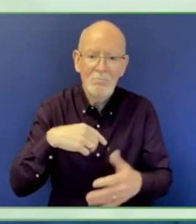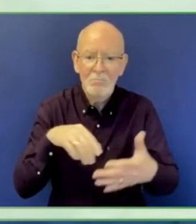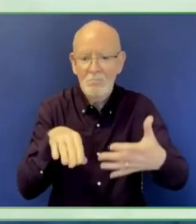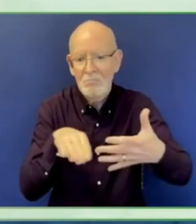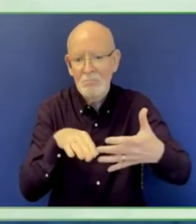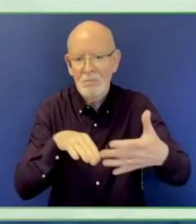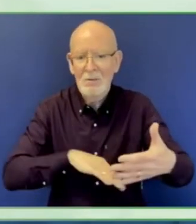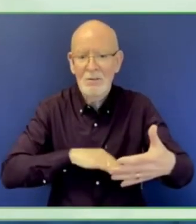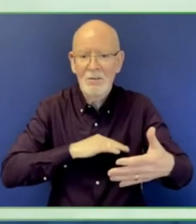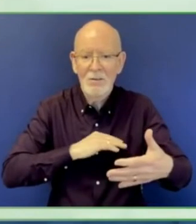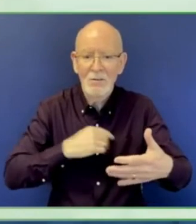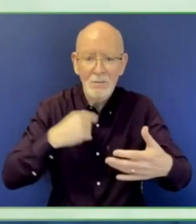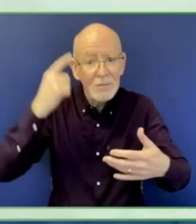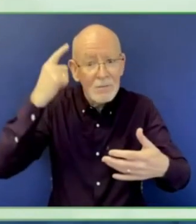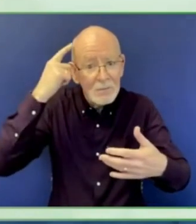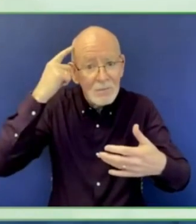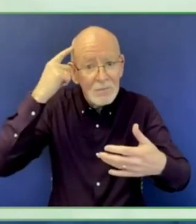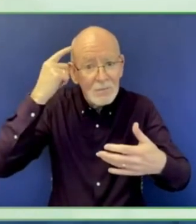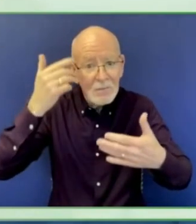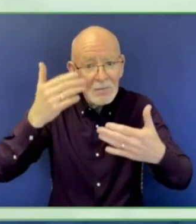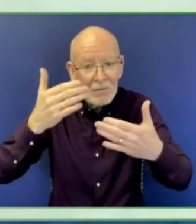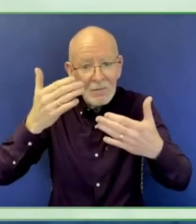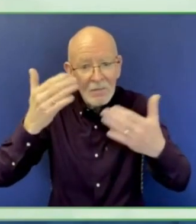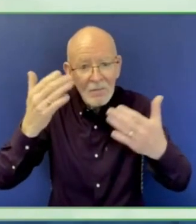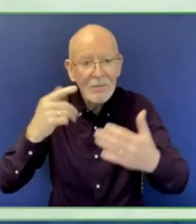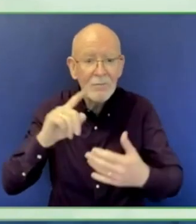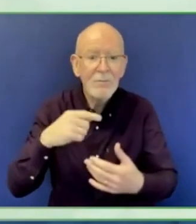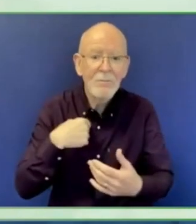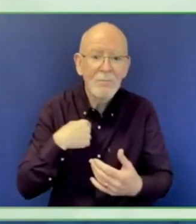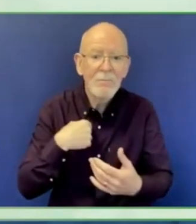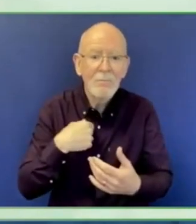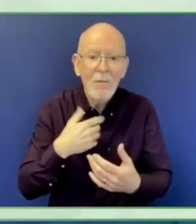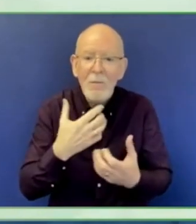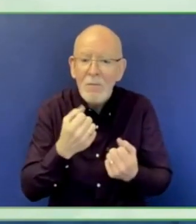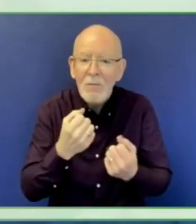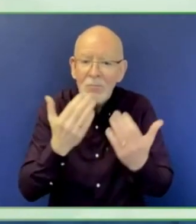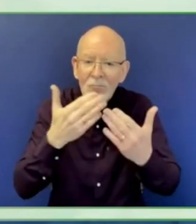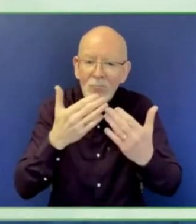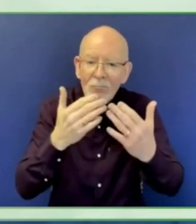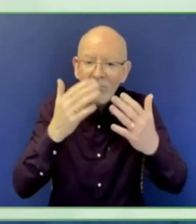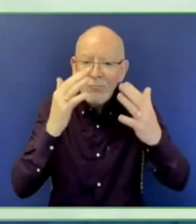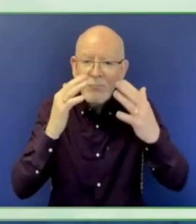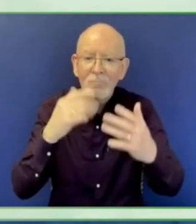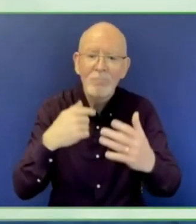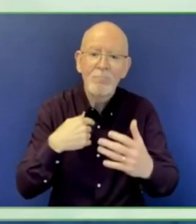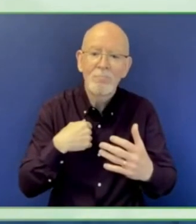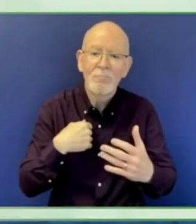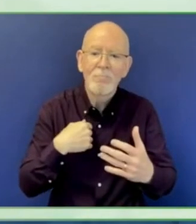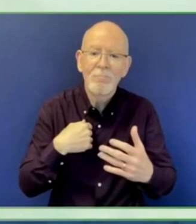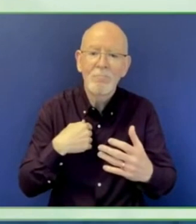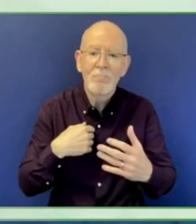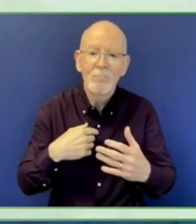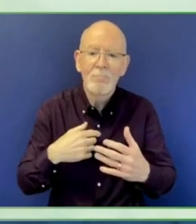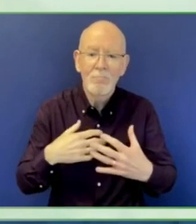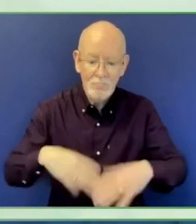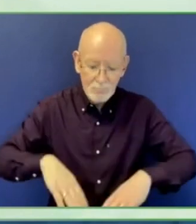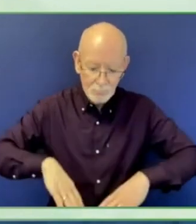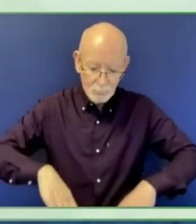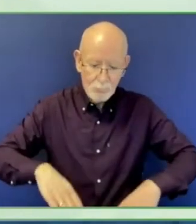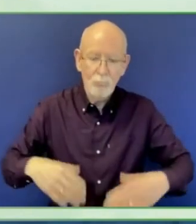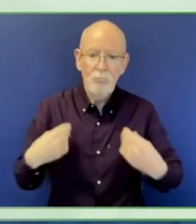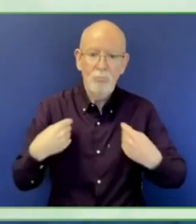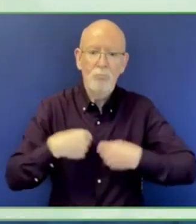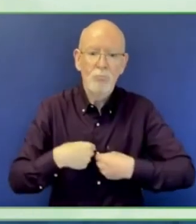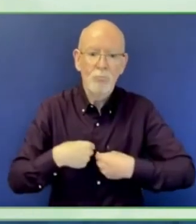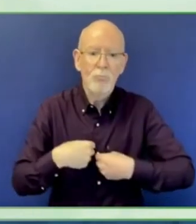Oops, I've got to hold back. So GDI Hub came out of London 2012, which had more para-athletes from more countries